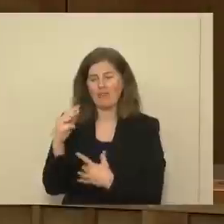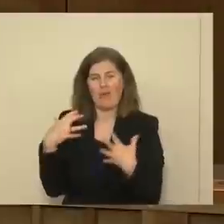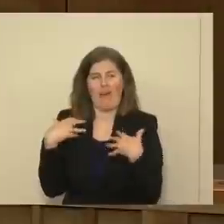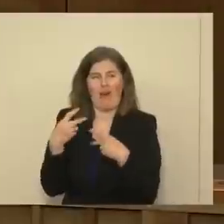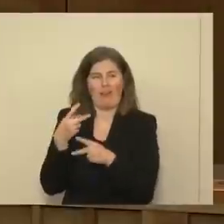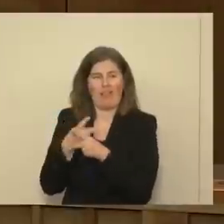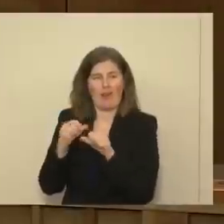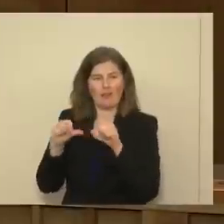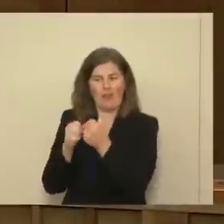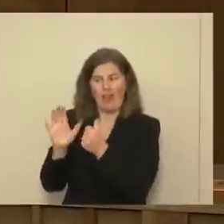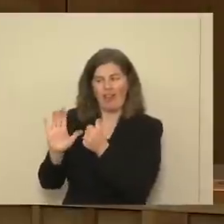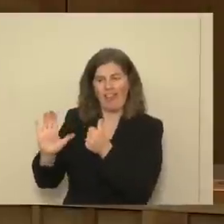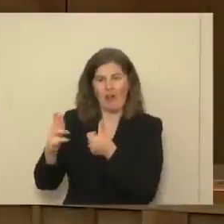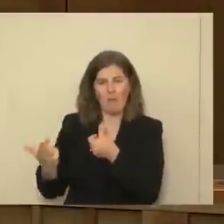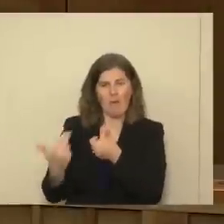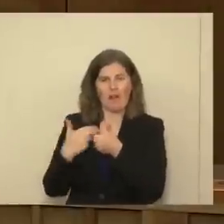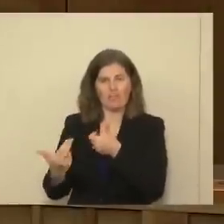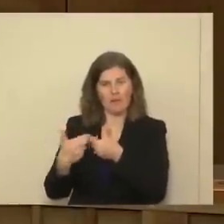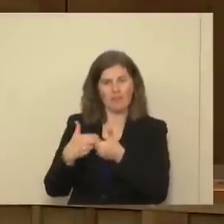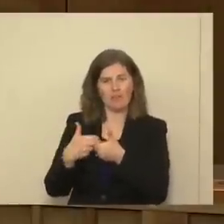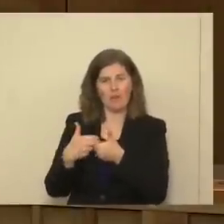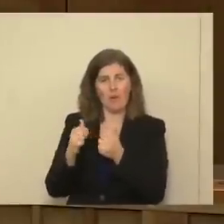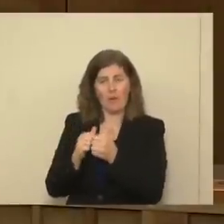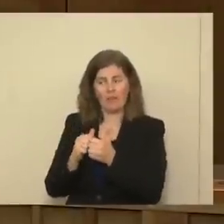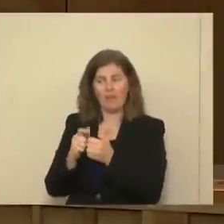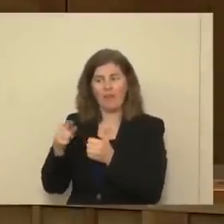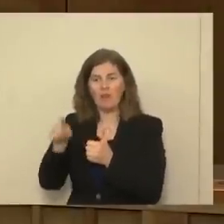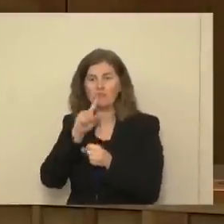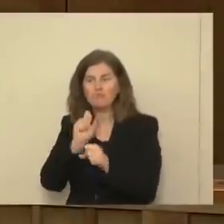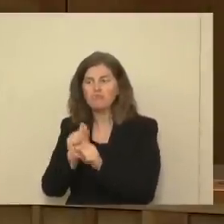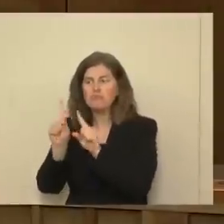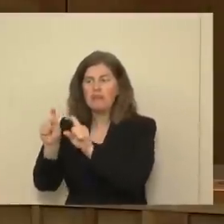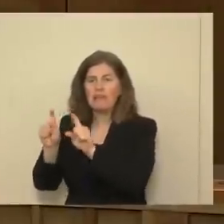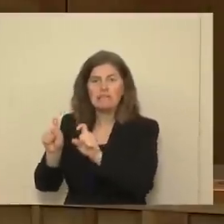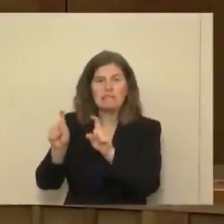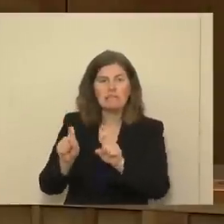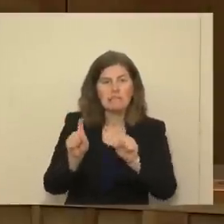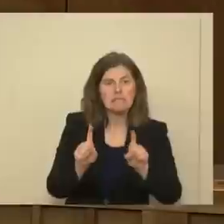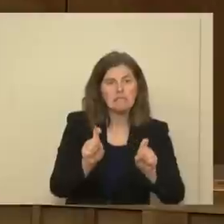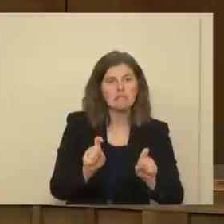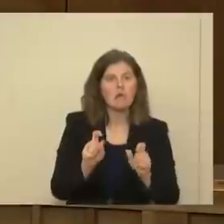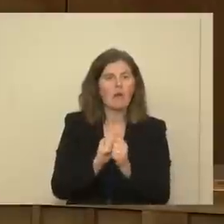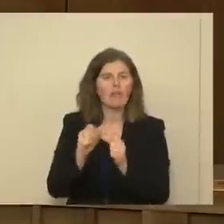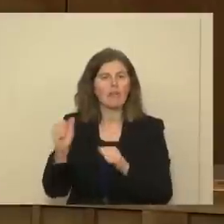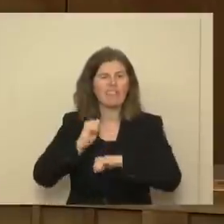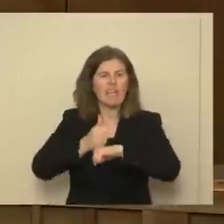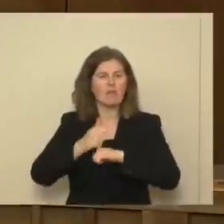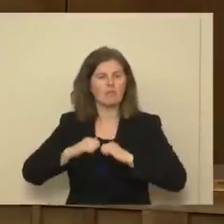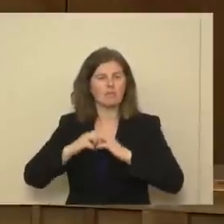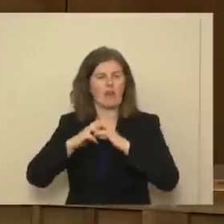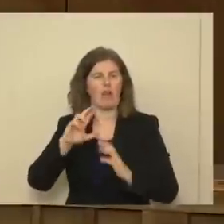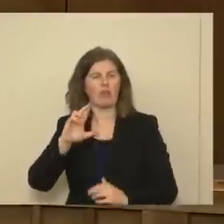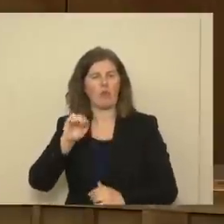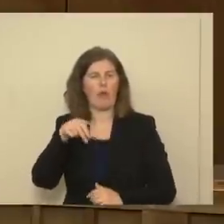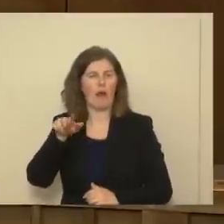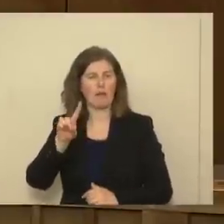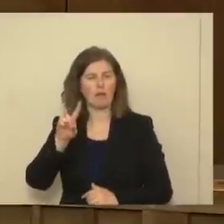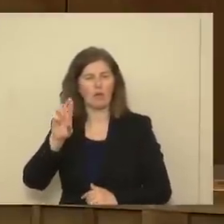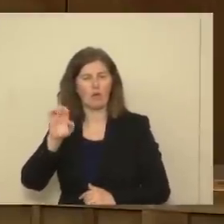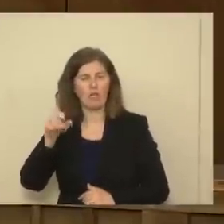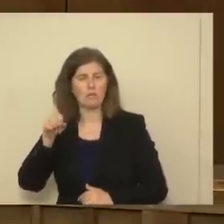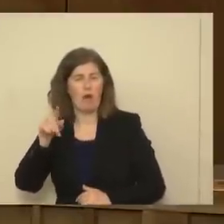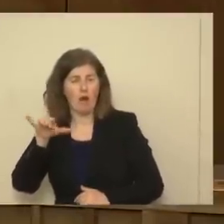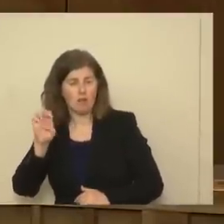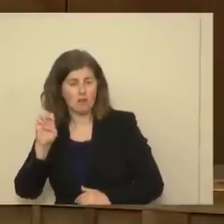Care Association and their participation in not only testing but the rapid responses that we do and understanding